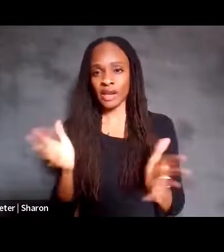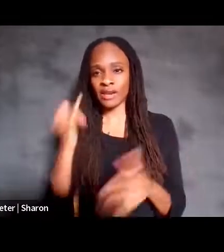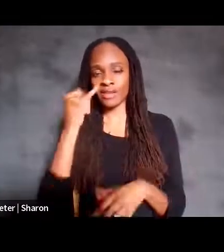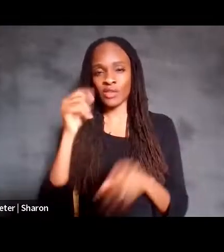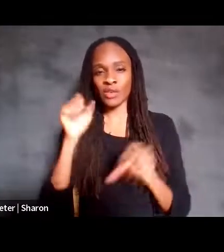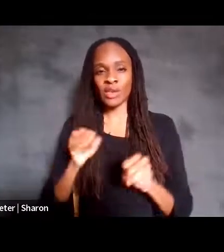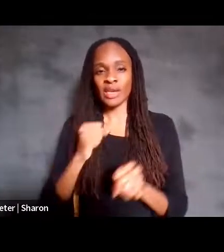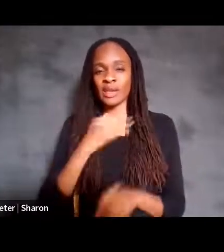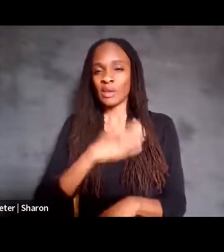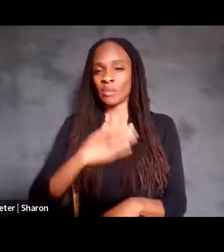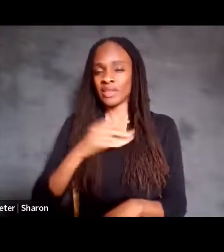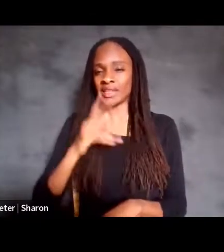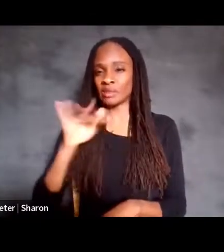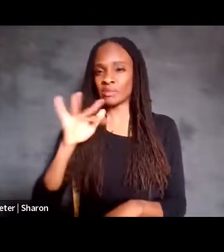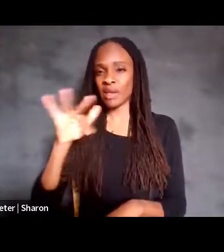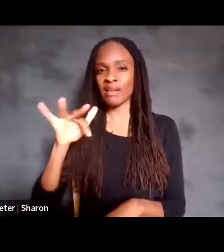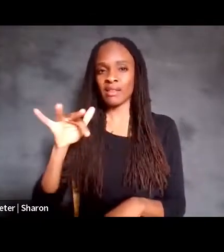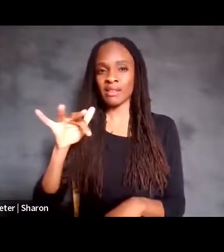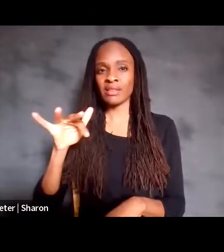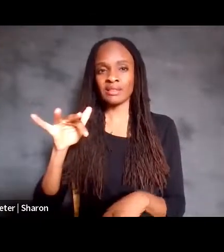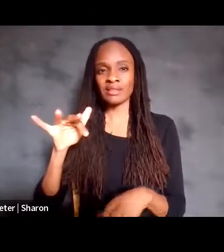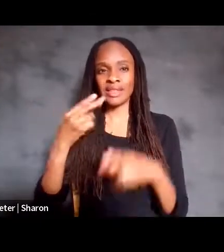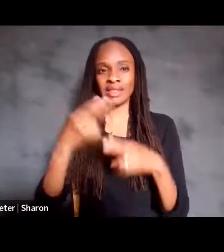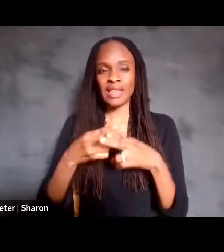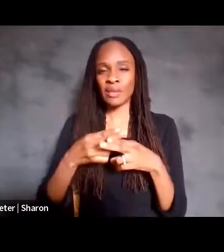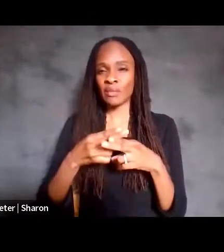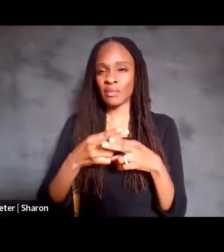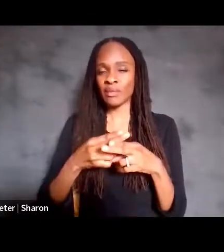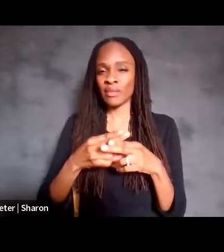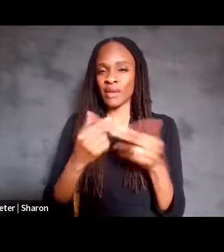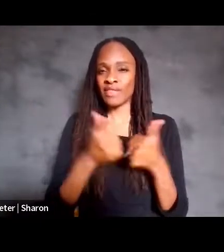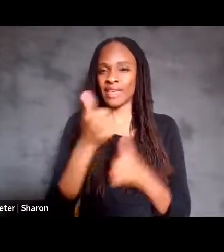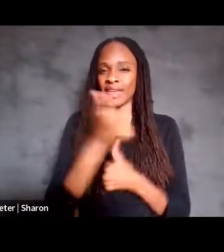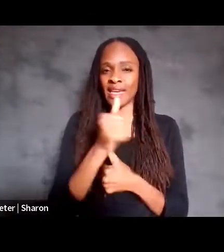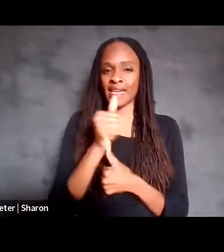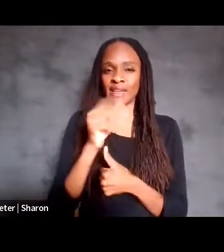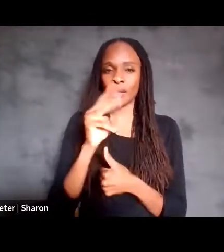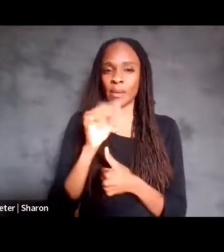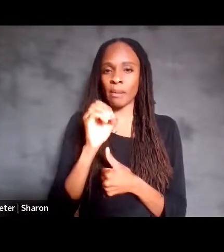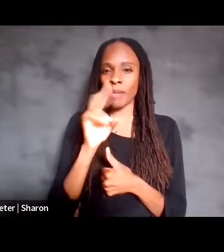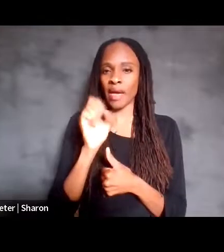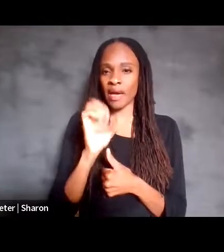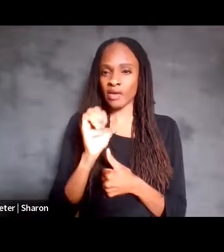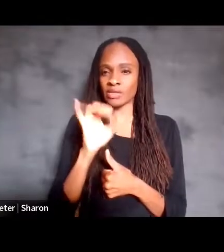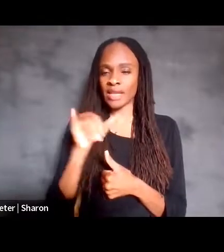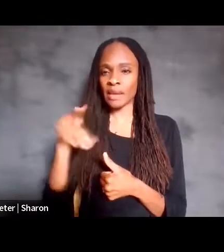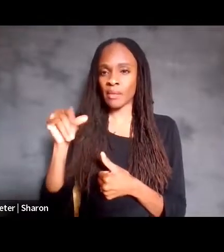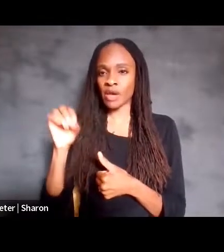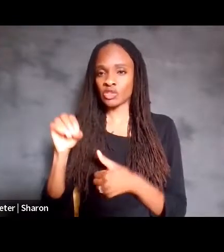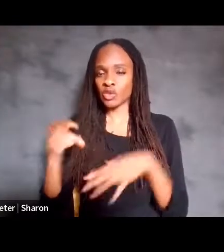spell the name of the head mouse that was just discussed by Punchal. Yes.